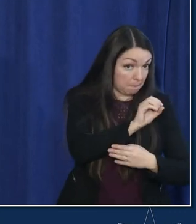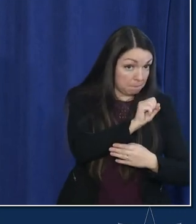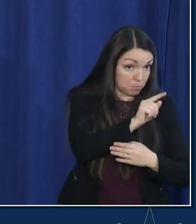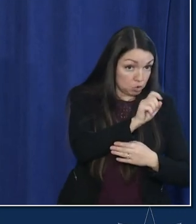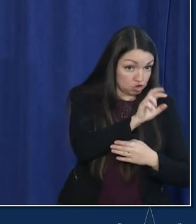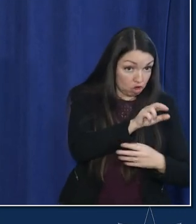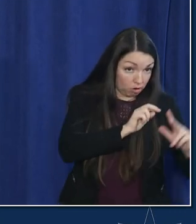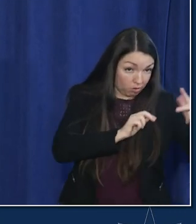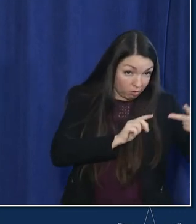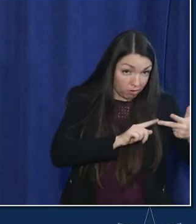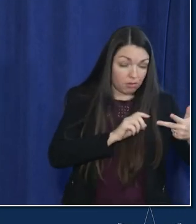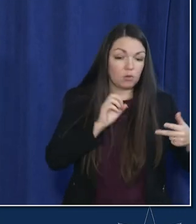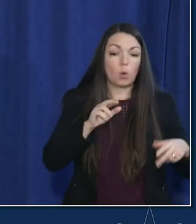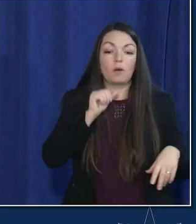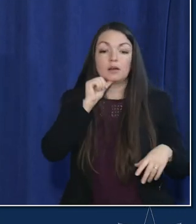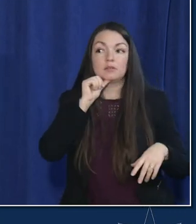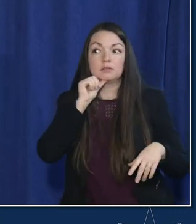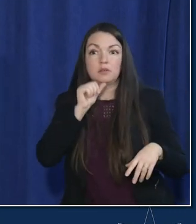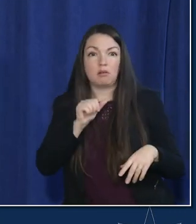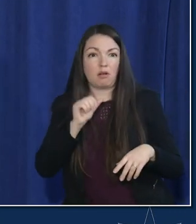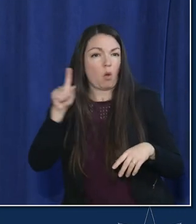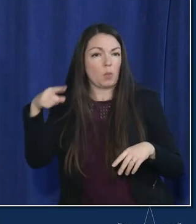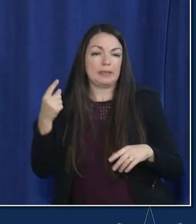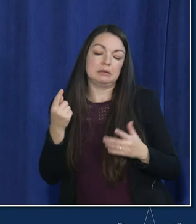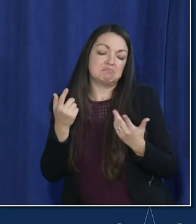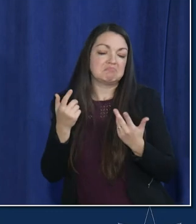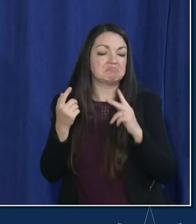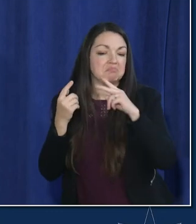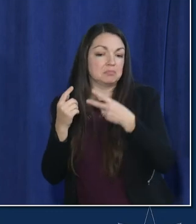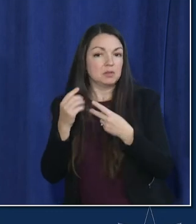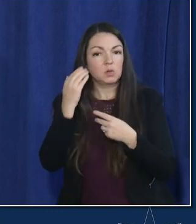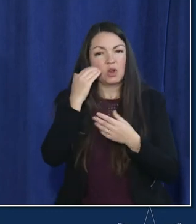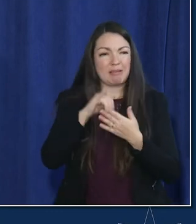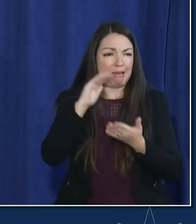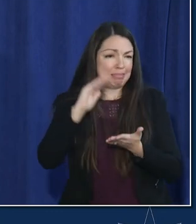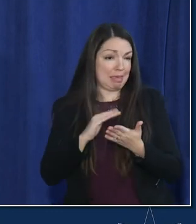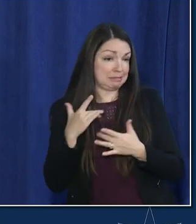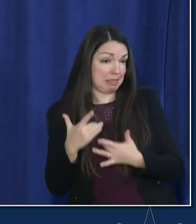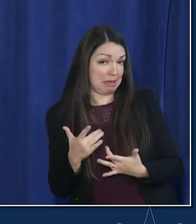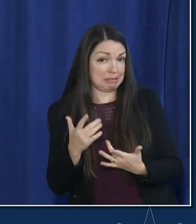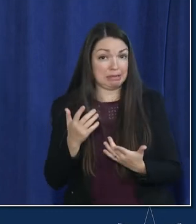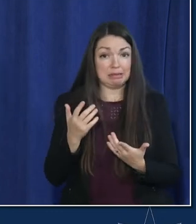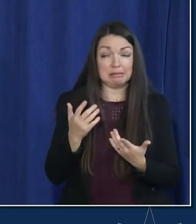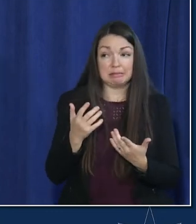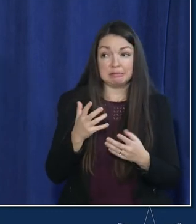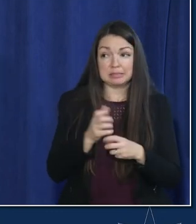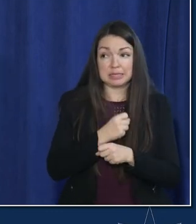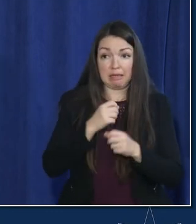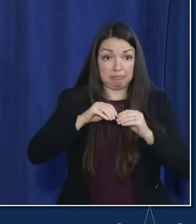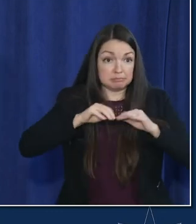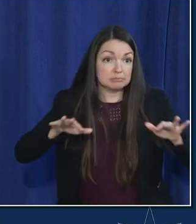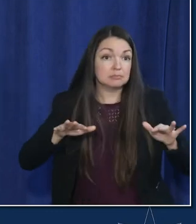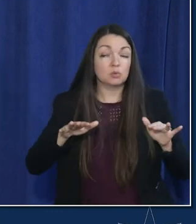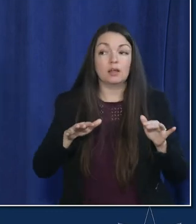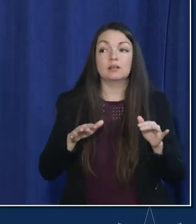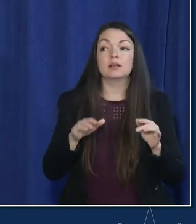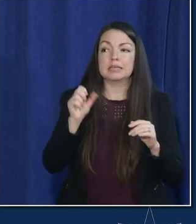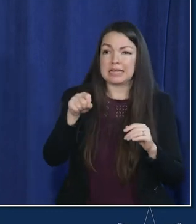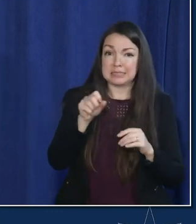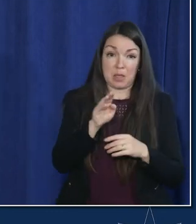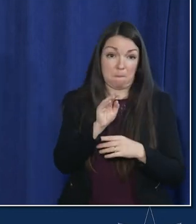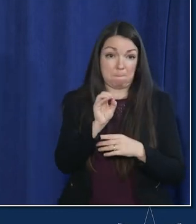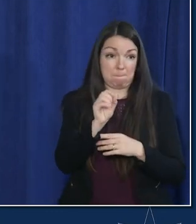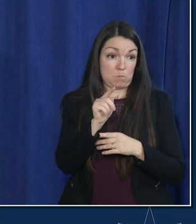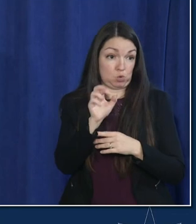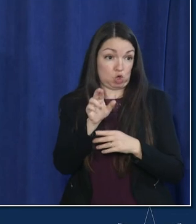individuals less likely to get coven 19 or are less likely to be contagious if they get a breakthrough infection so yes boosters